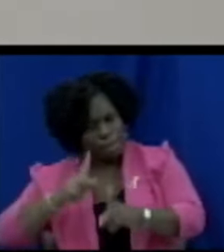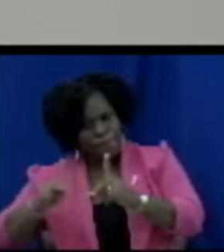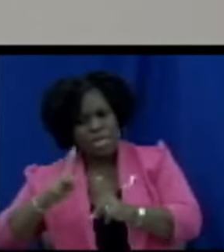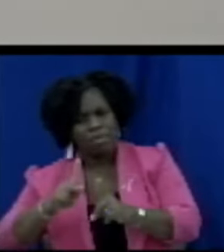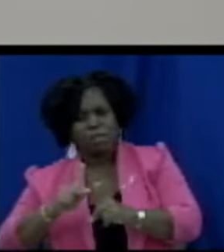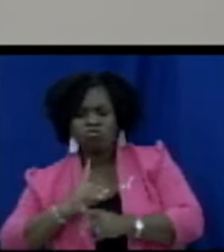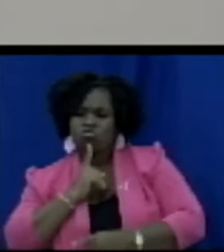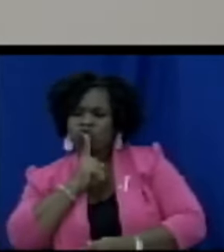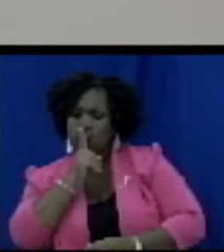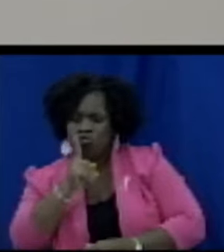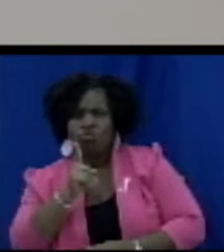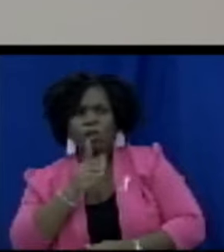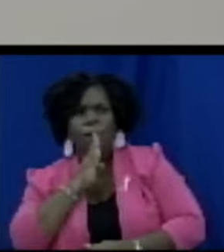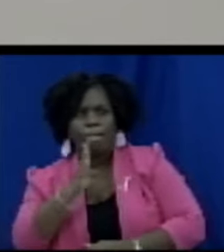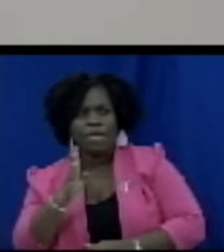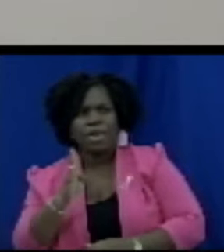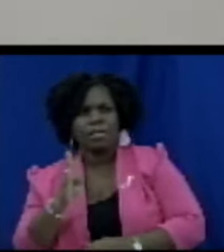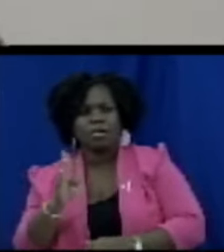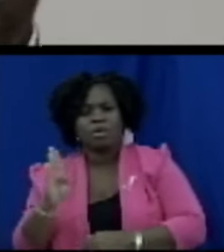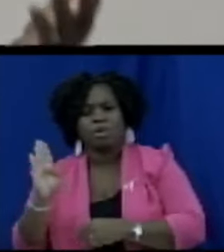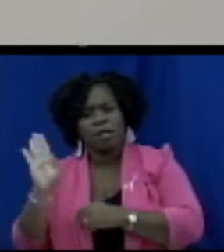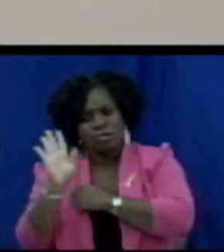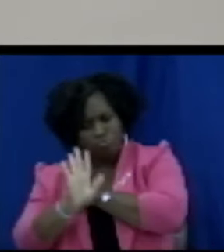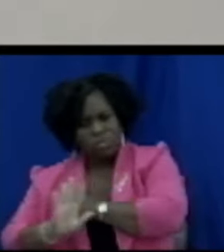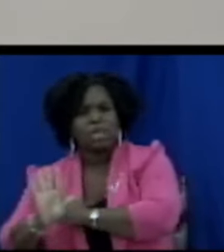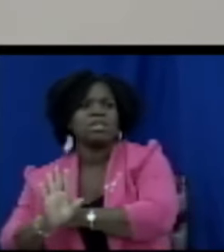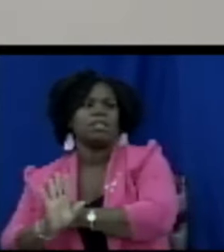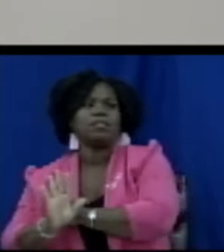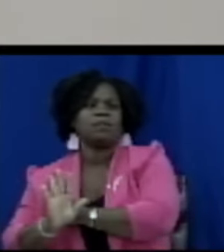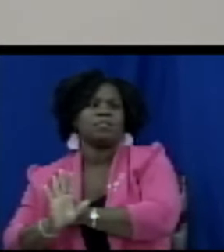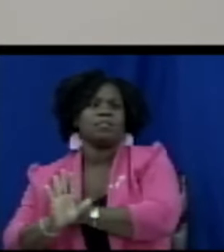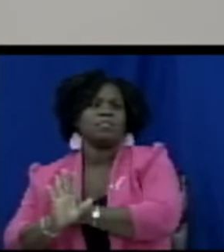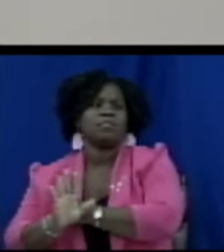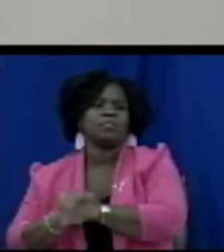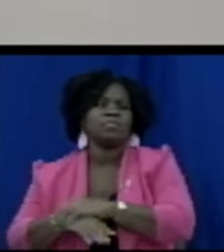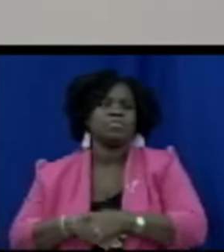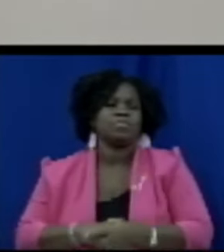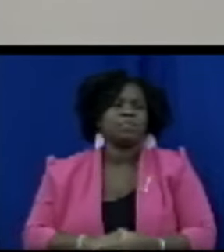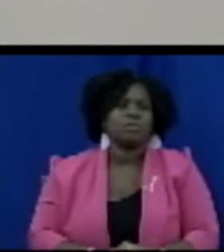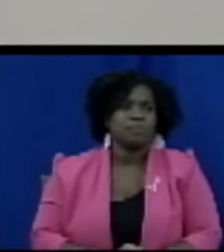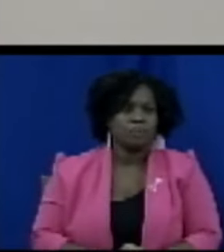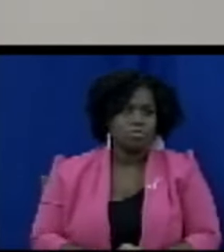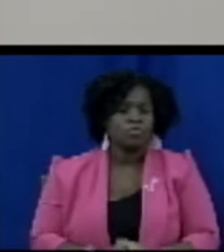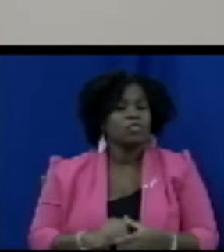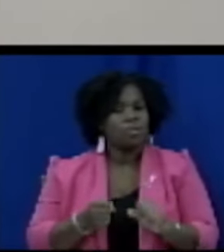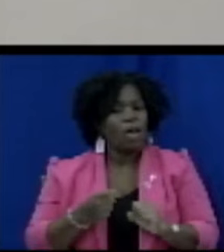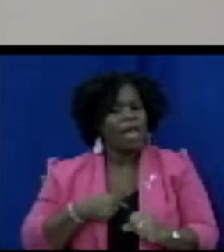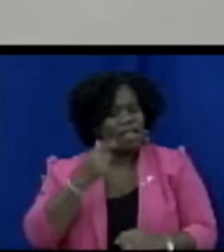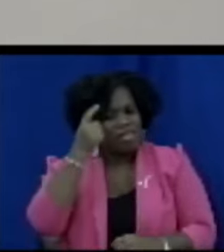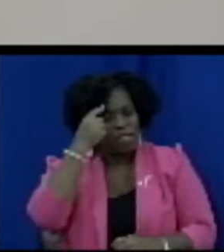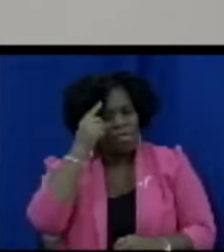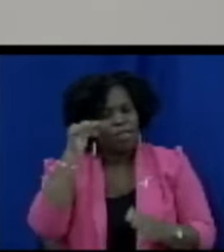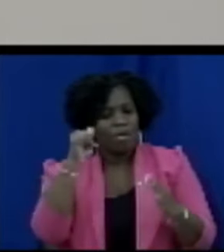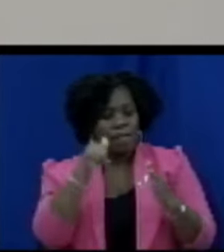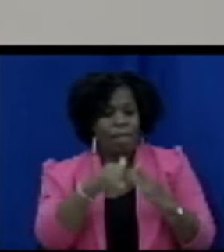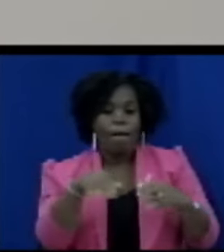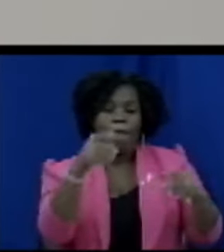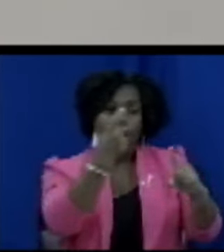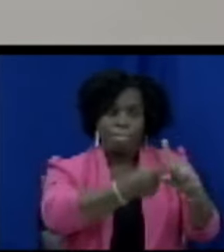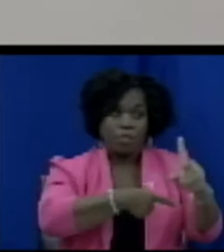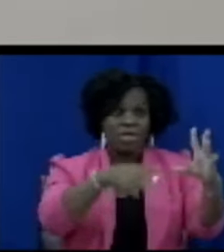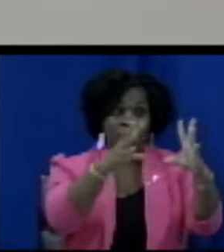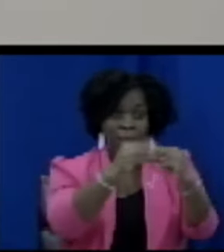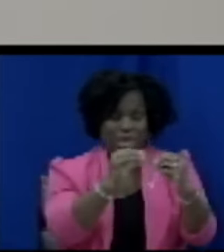monthly or annual reporting I believe should be a part of the entire process so that persons could know what is happening in that